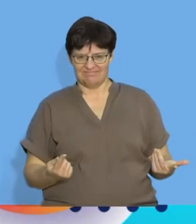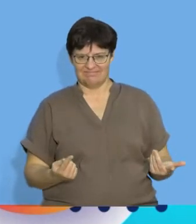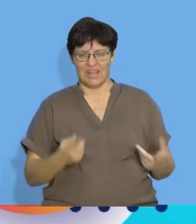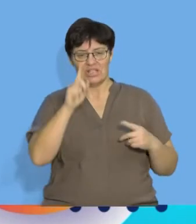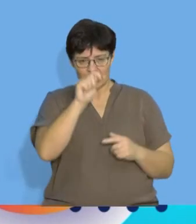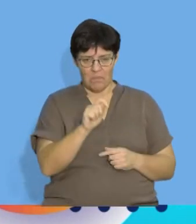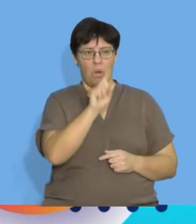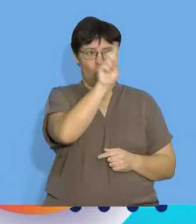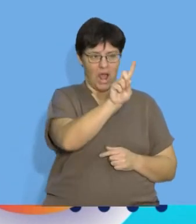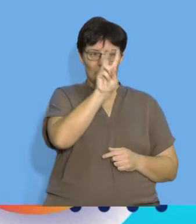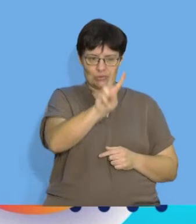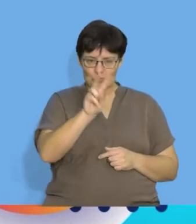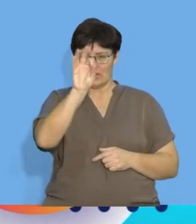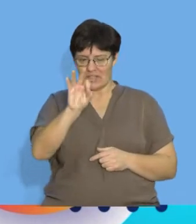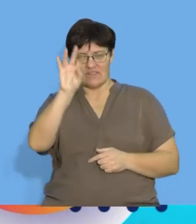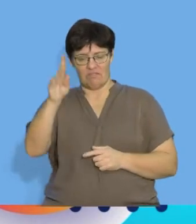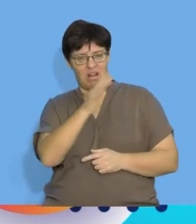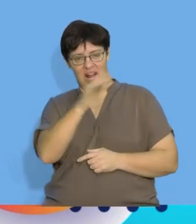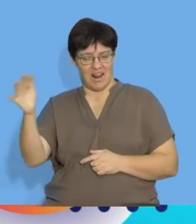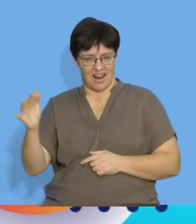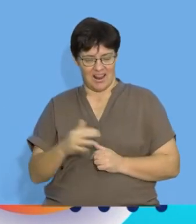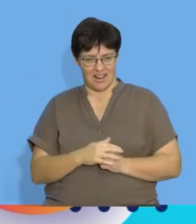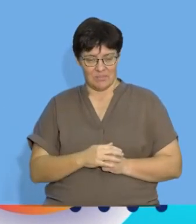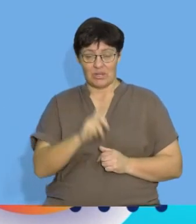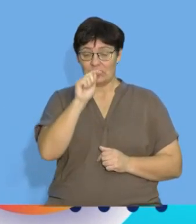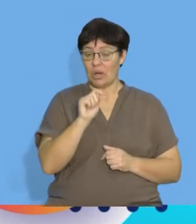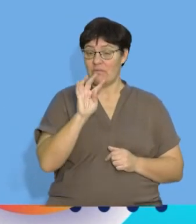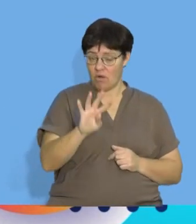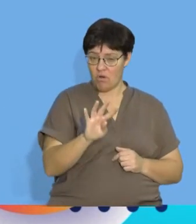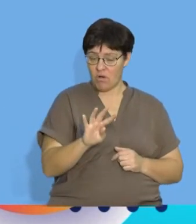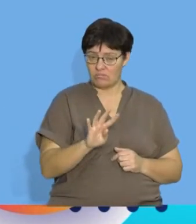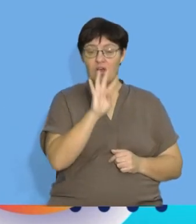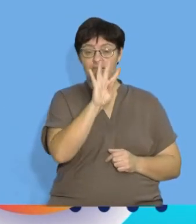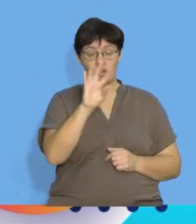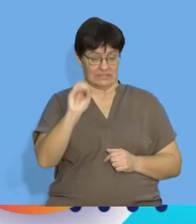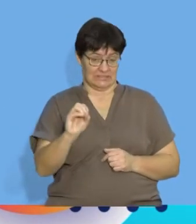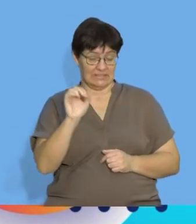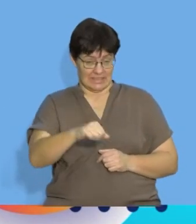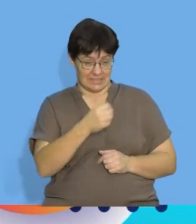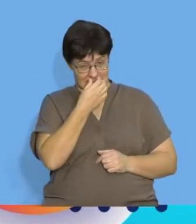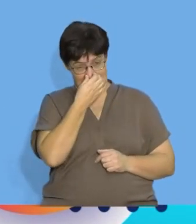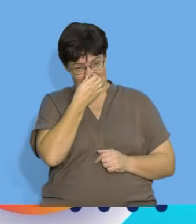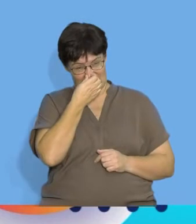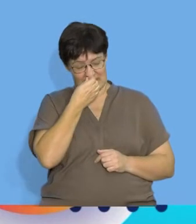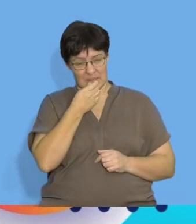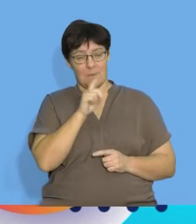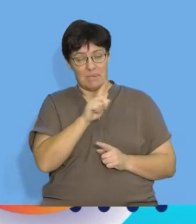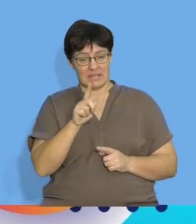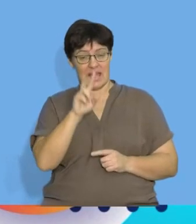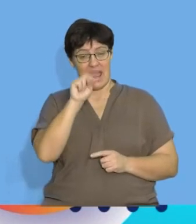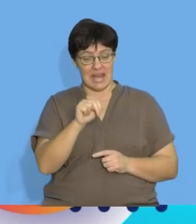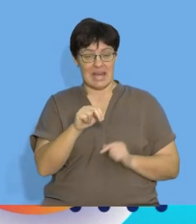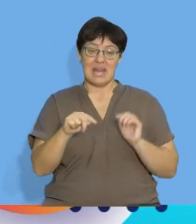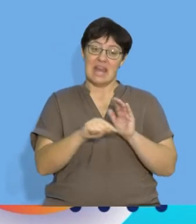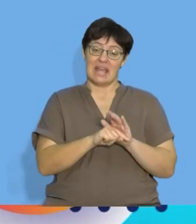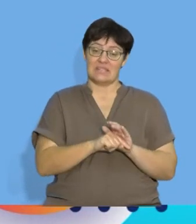terms are whole numbers so if it was term 4 was 40 then it would be acceptable but because